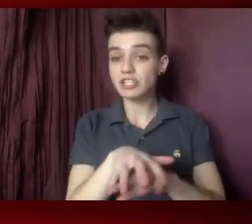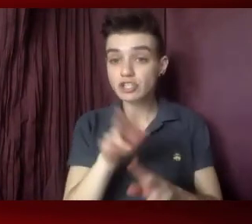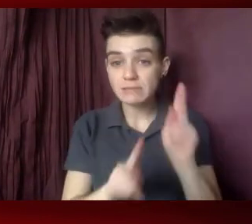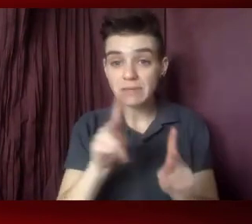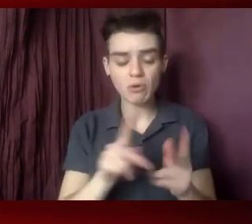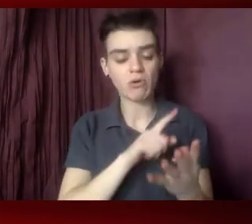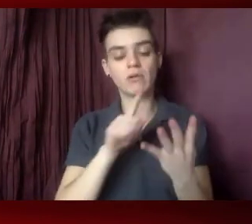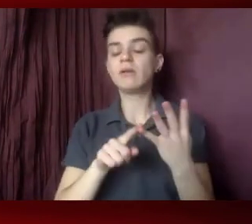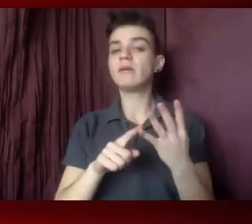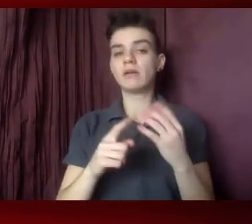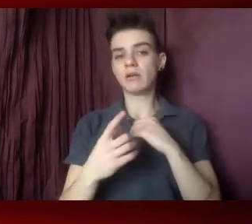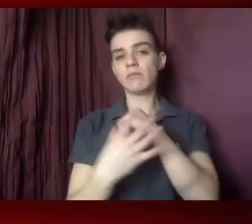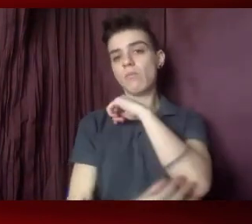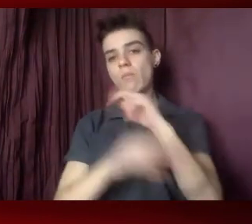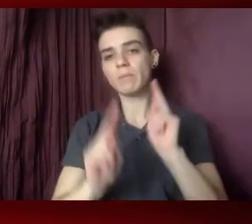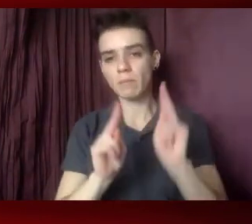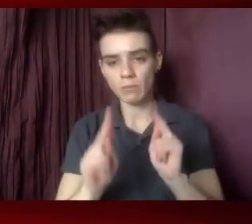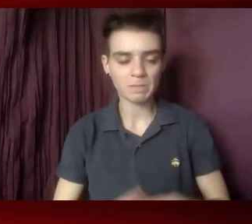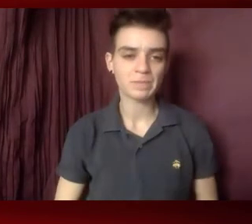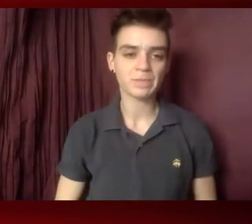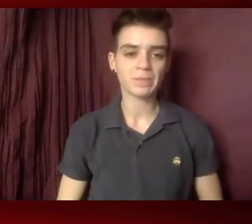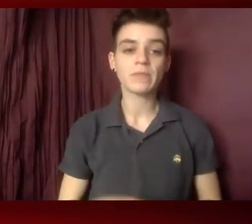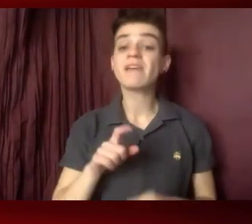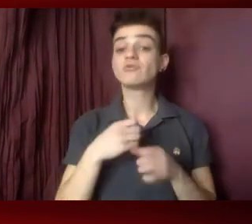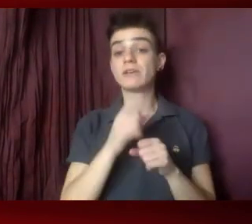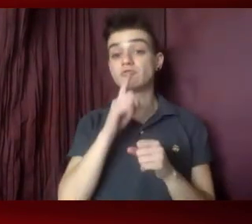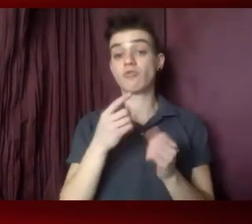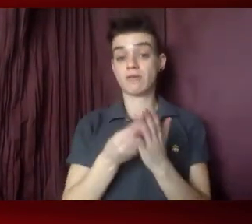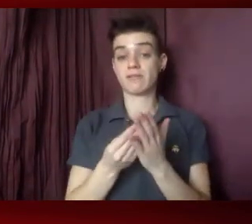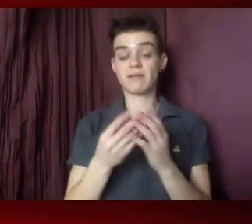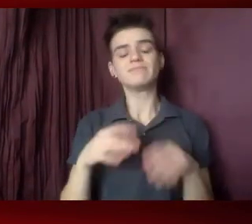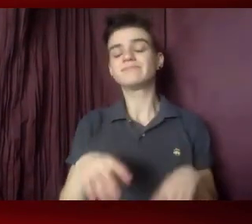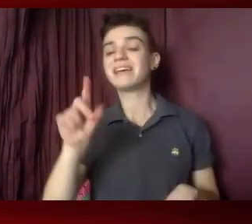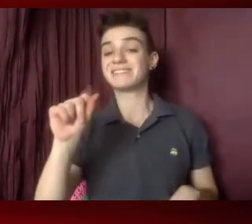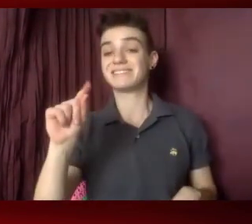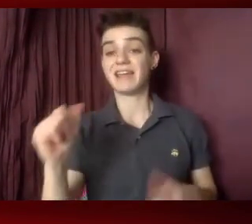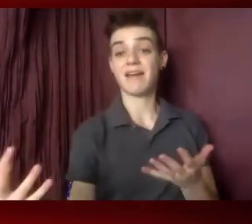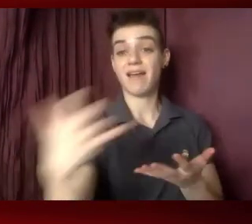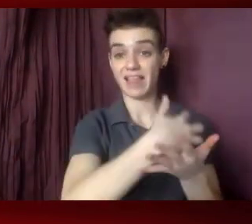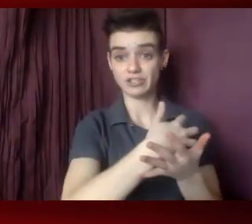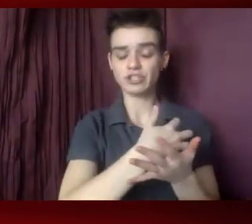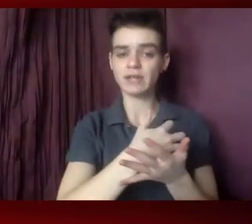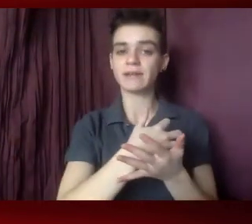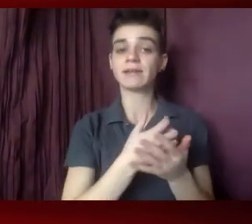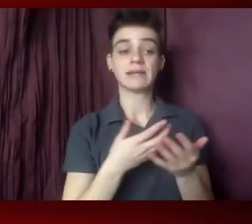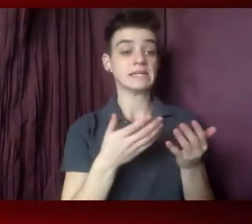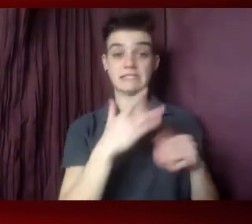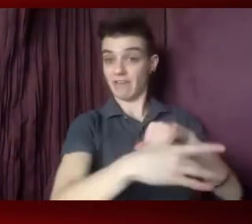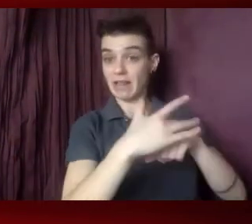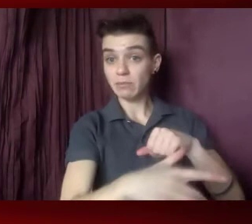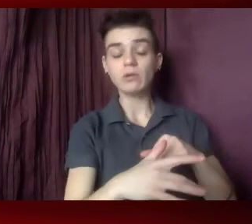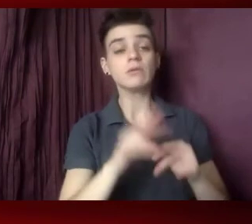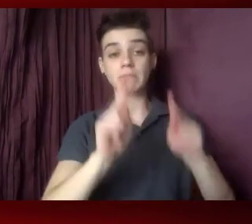low incomes. We need to make sure that data collection is present, publicly accessible, and includes